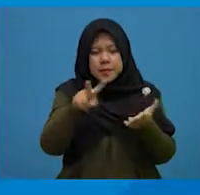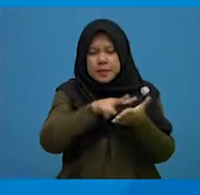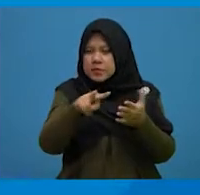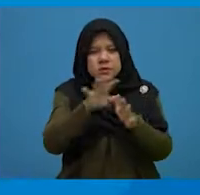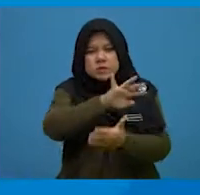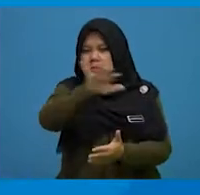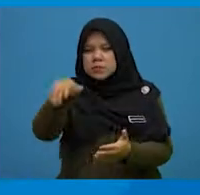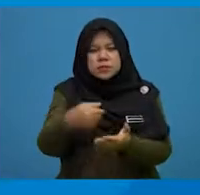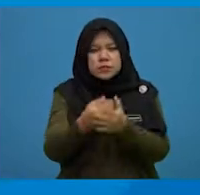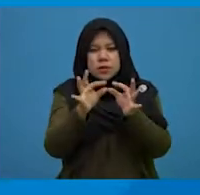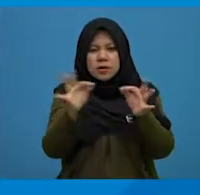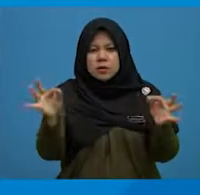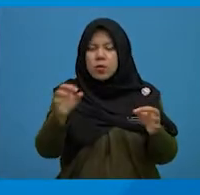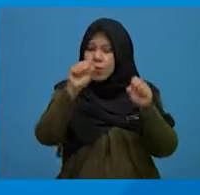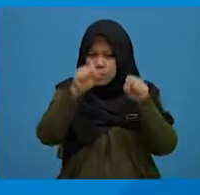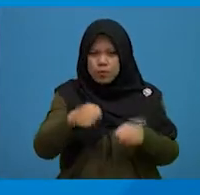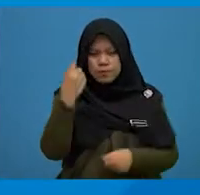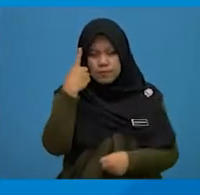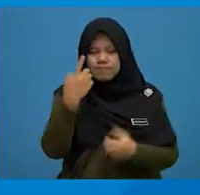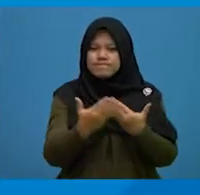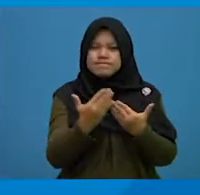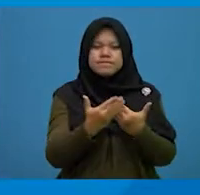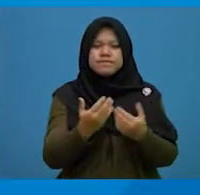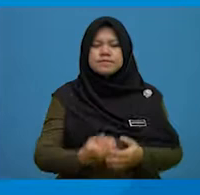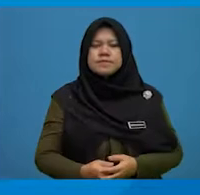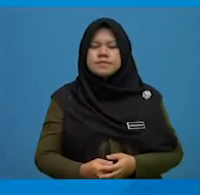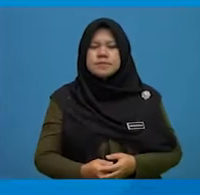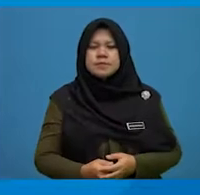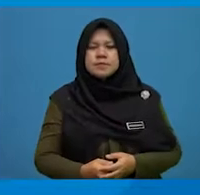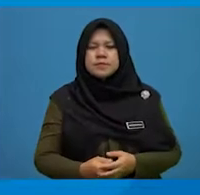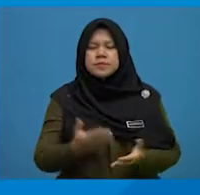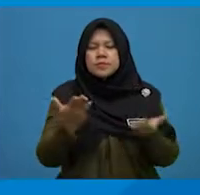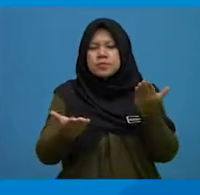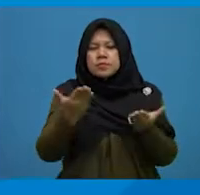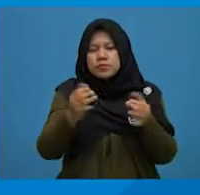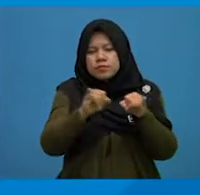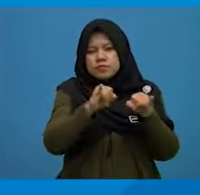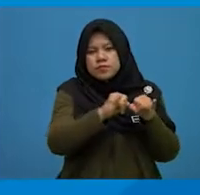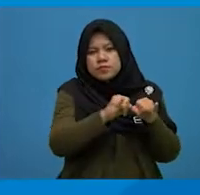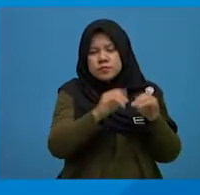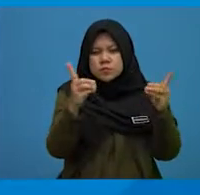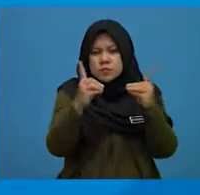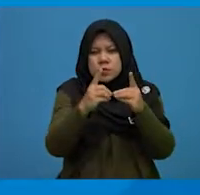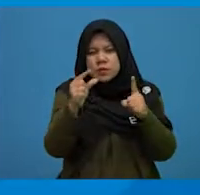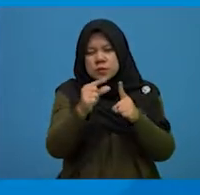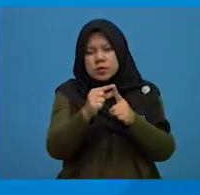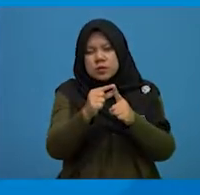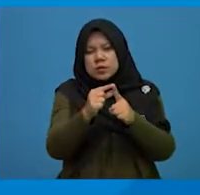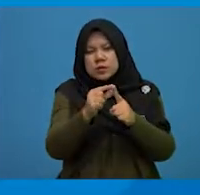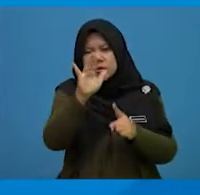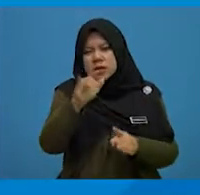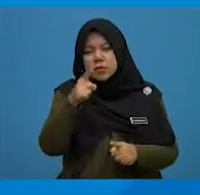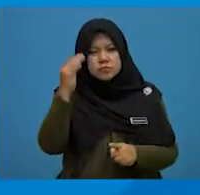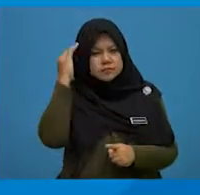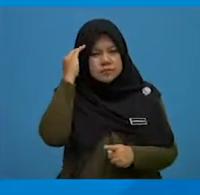sentence, you will understand better. You may also come across words that you know,